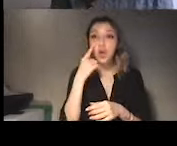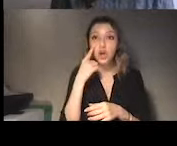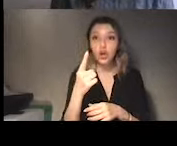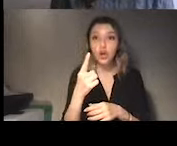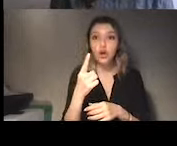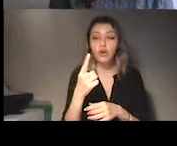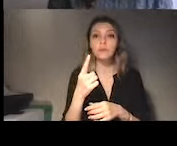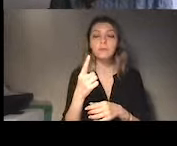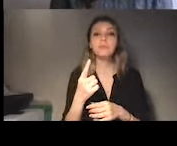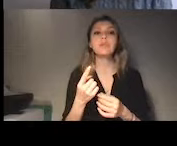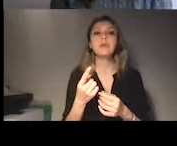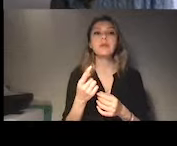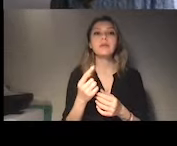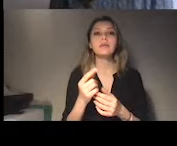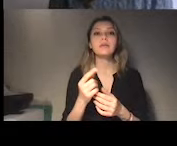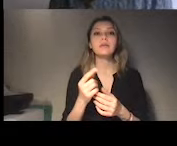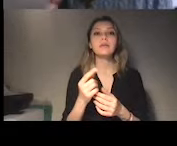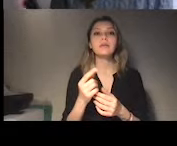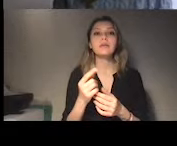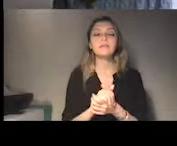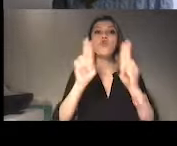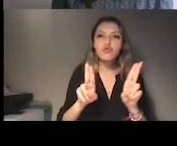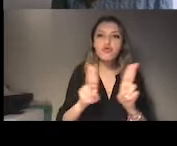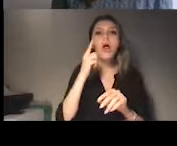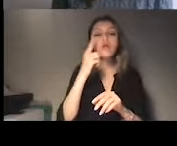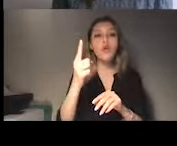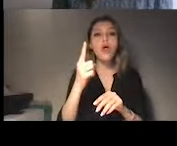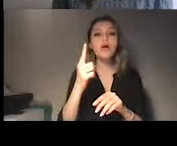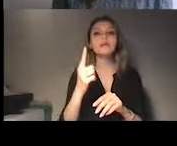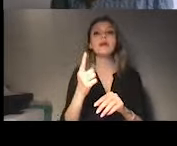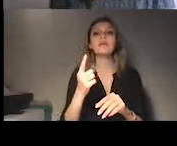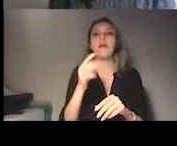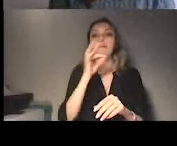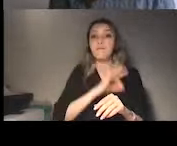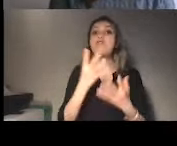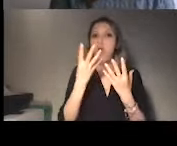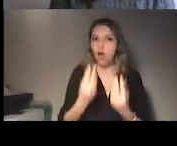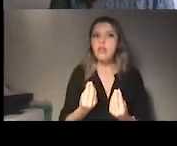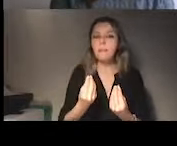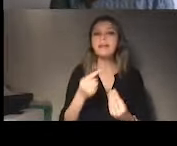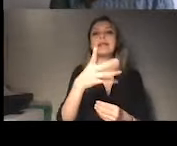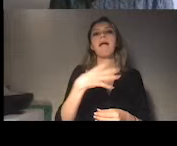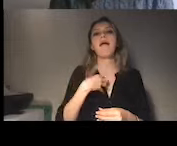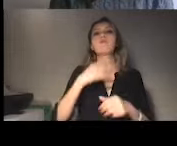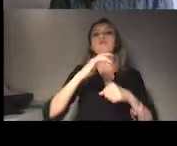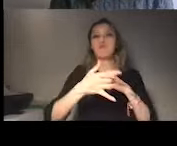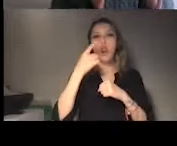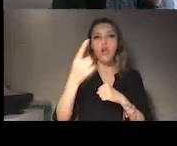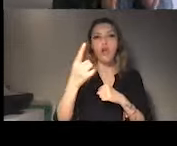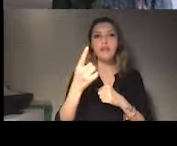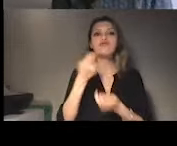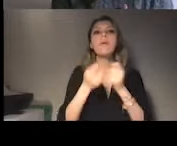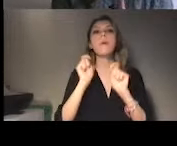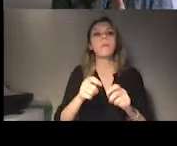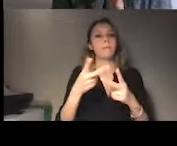they meet the national level, who in is especially recognize the national